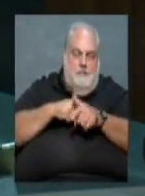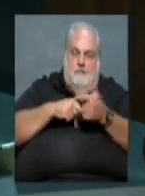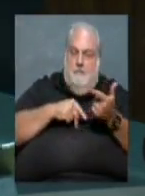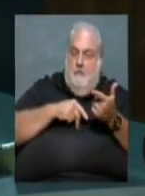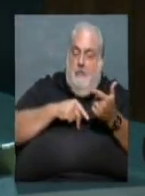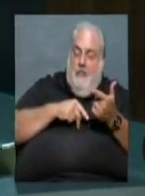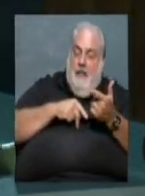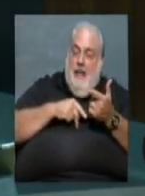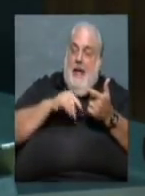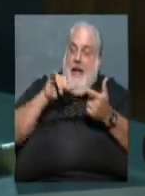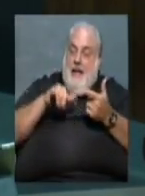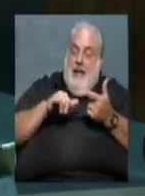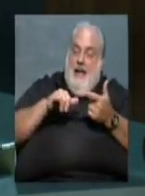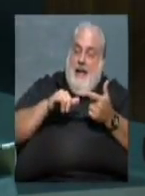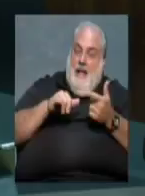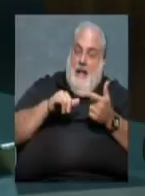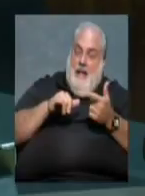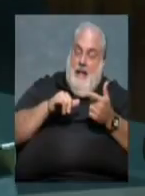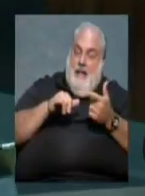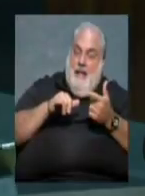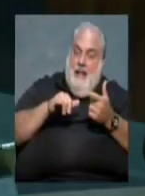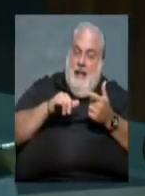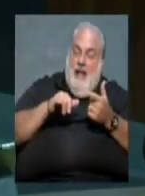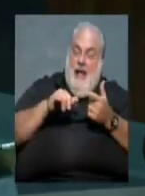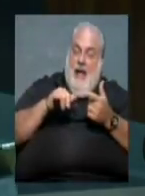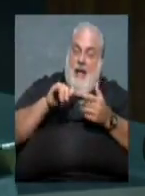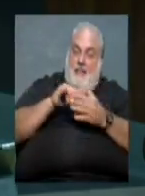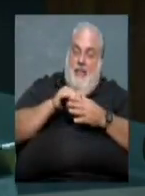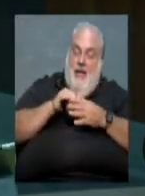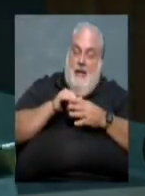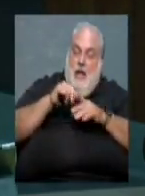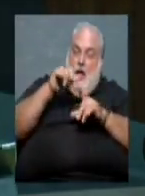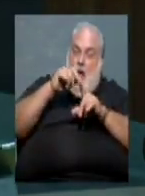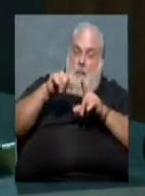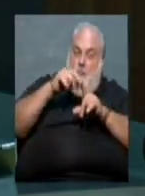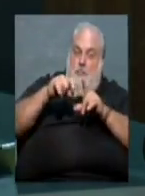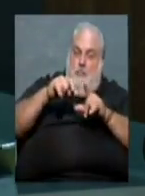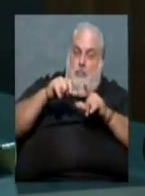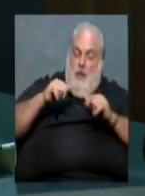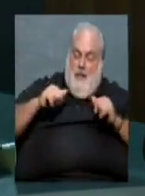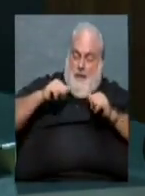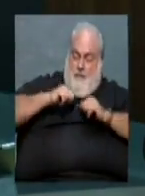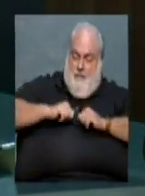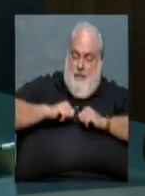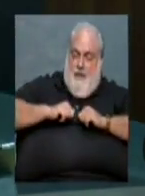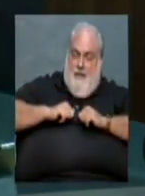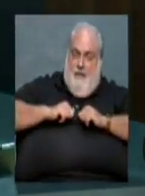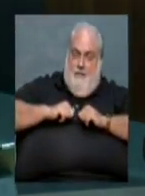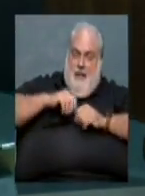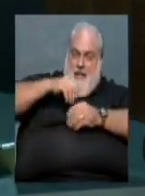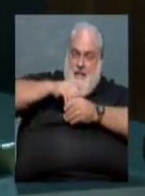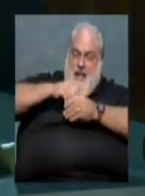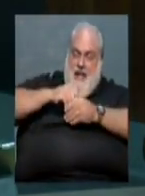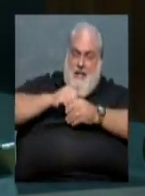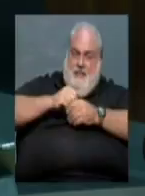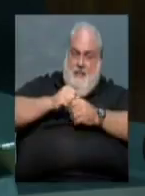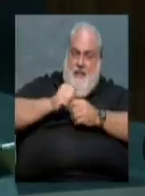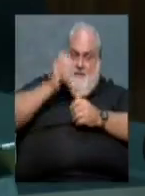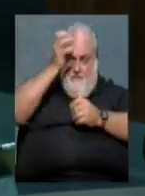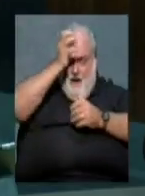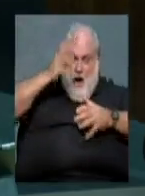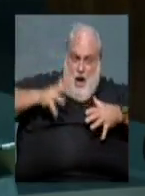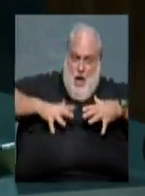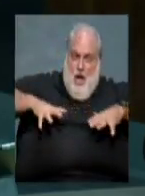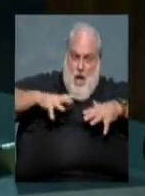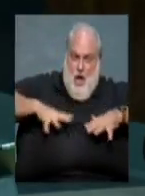bulletproof vests in the fire apparatus so they would have them available if they needed it, as opposed to assigning it to each